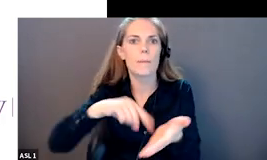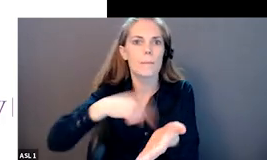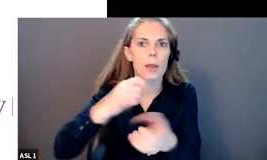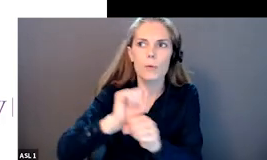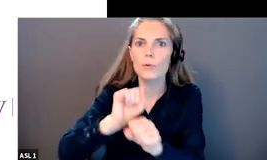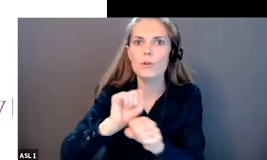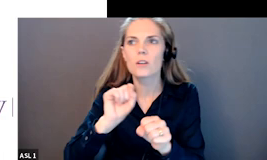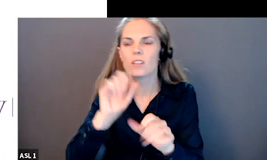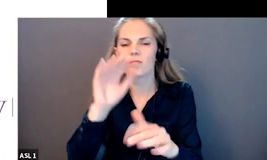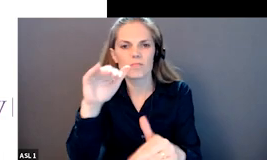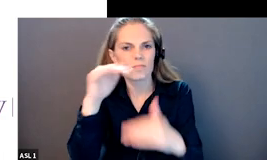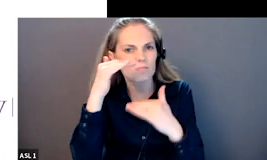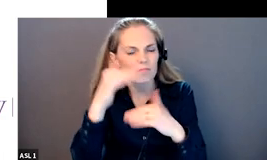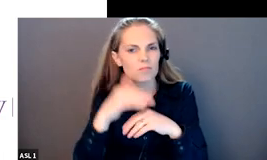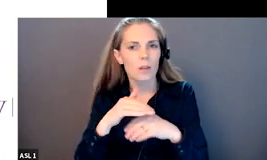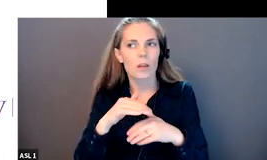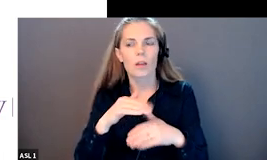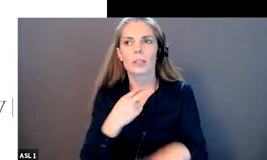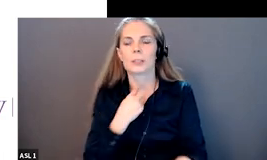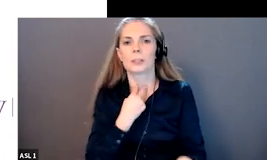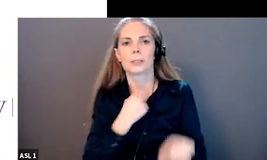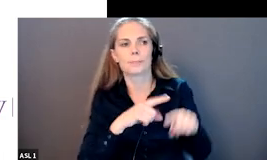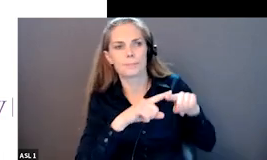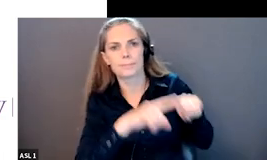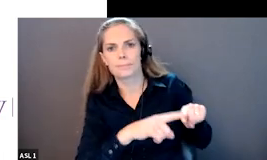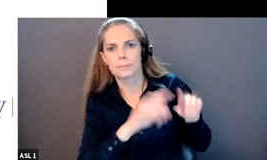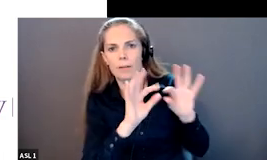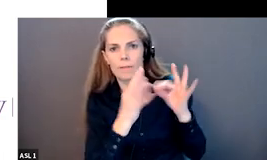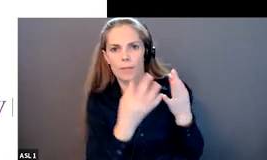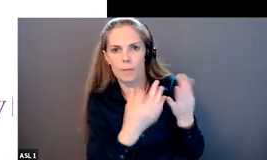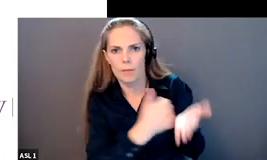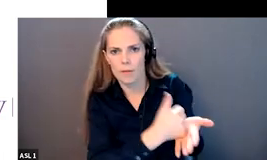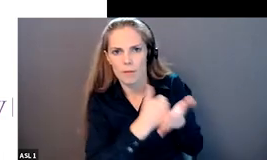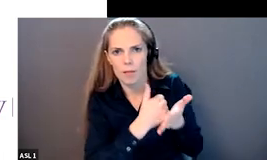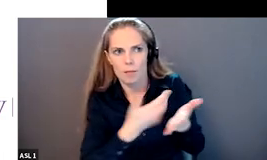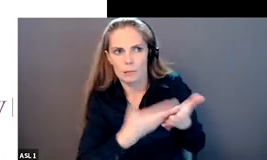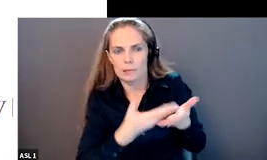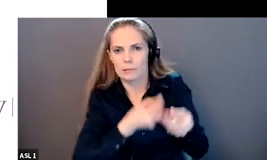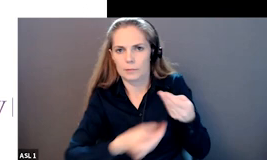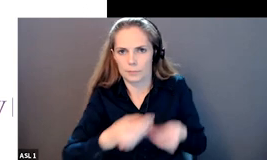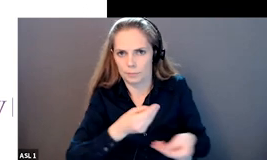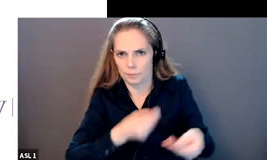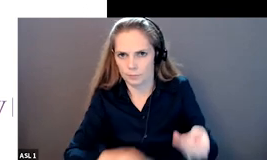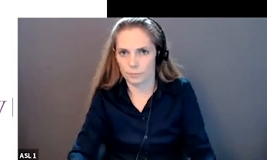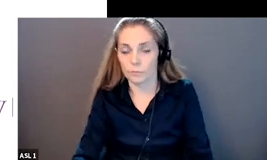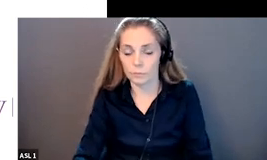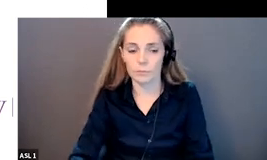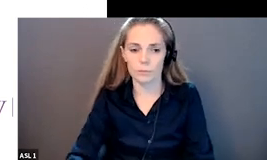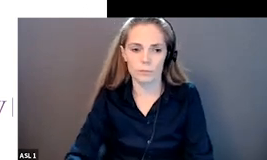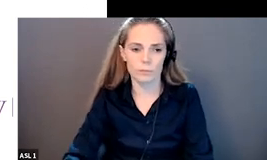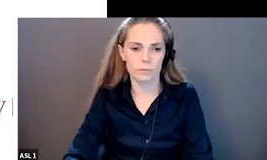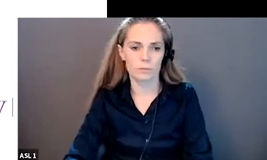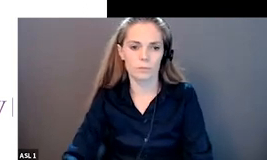support to meet the needs of our families with 70 over 75 of the income of low-income women with